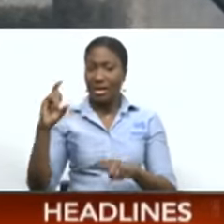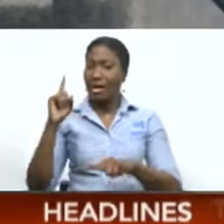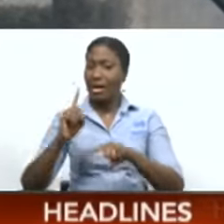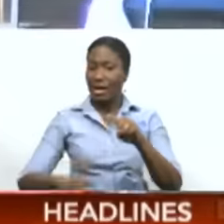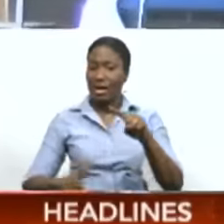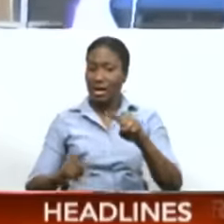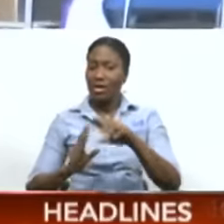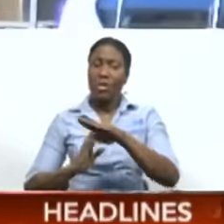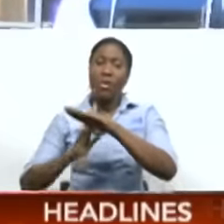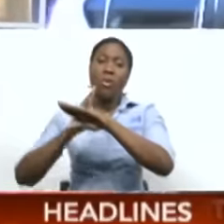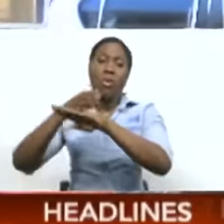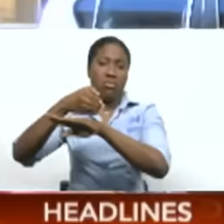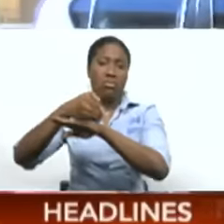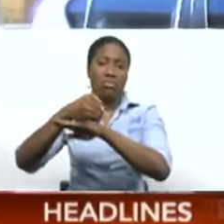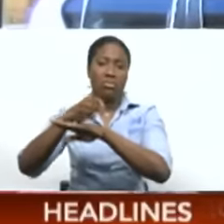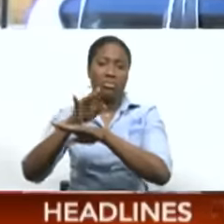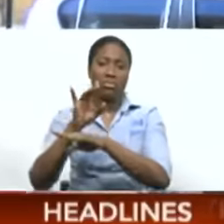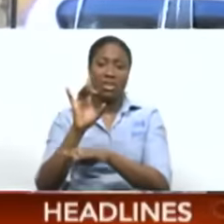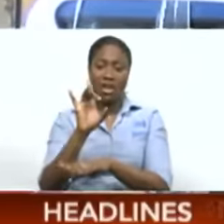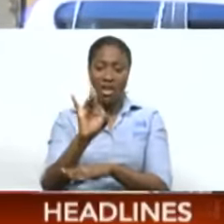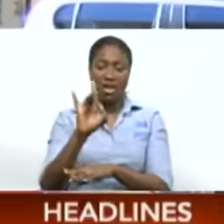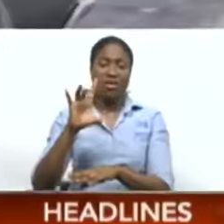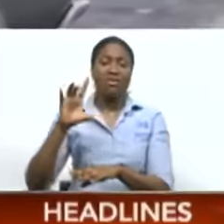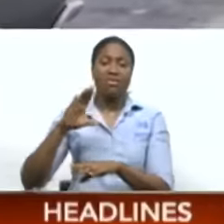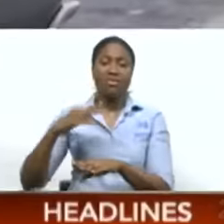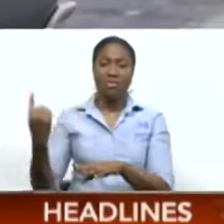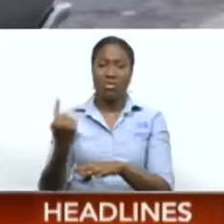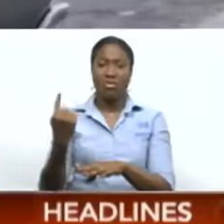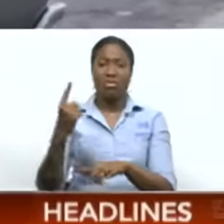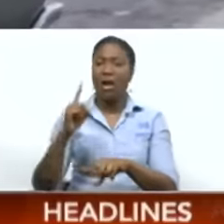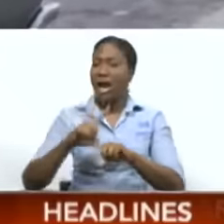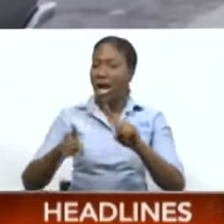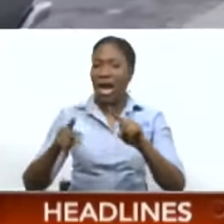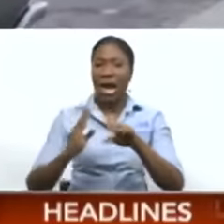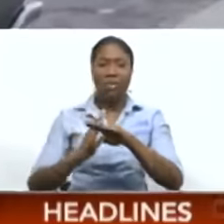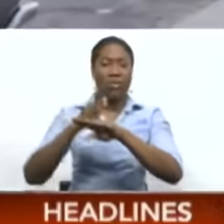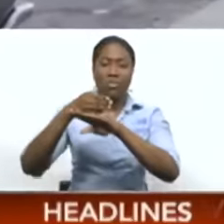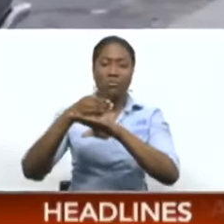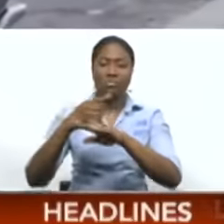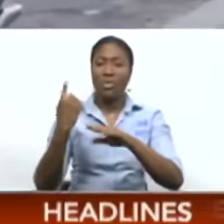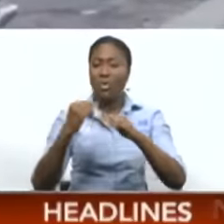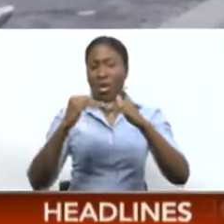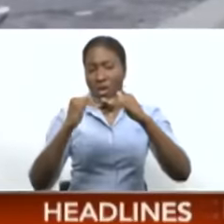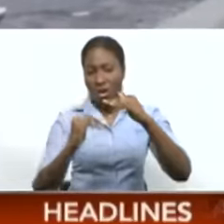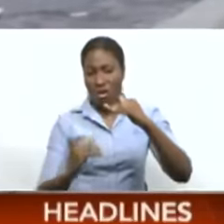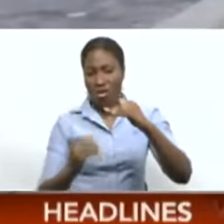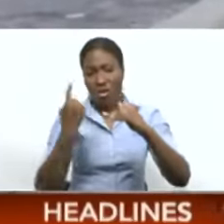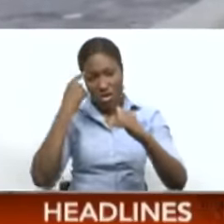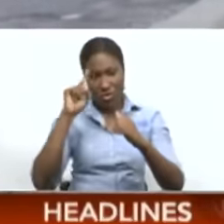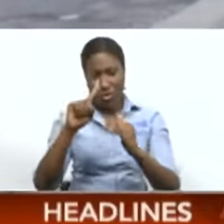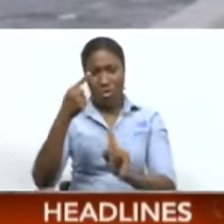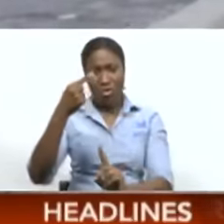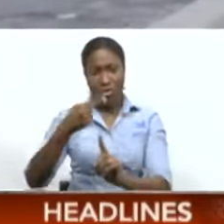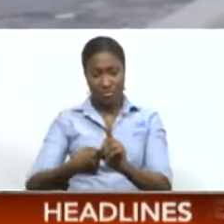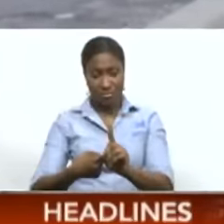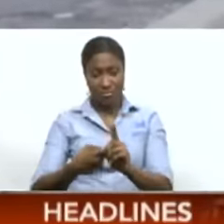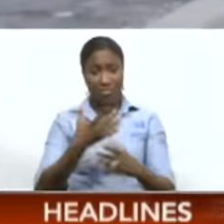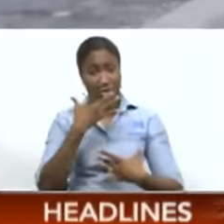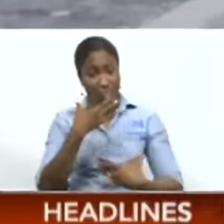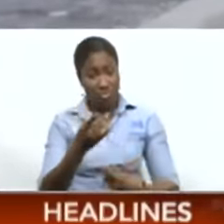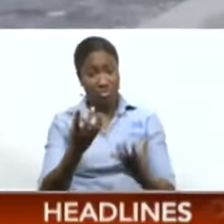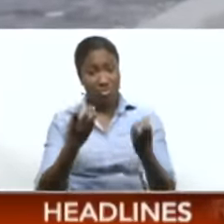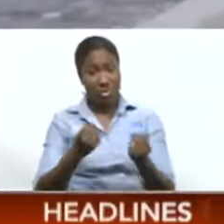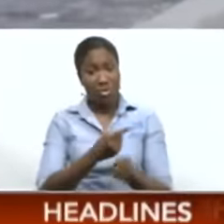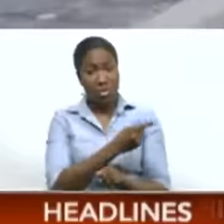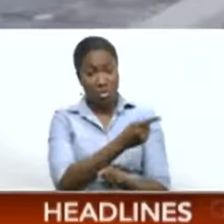actually charge less if they want, but definitely not more. Now, it's interesting to note that these residential rate increases were